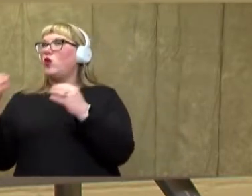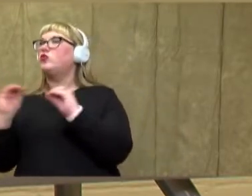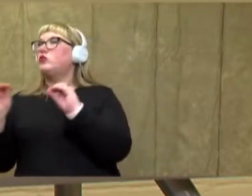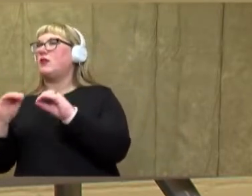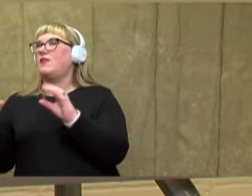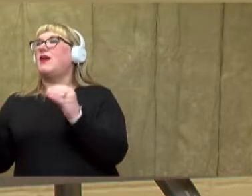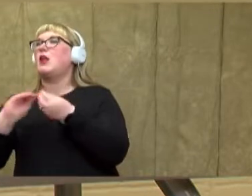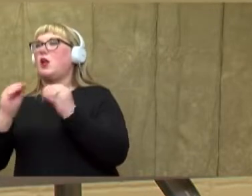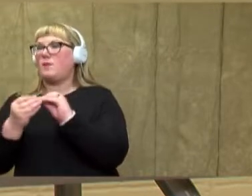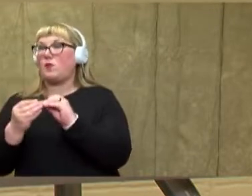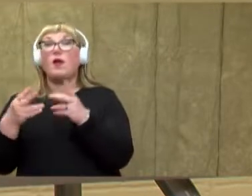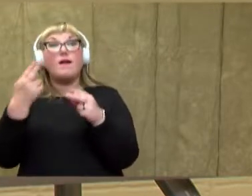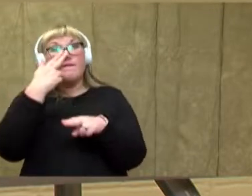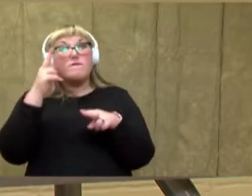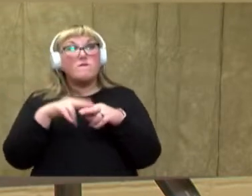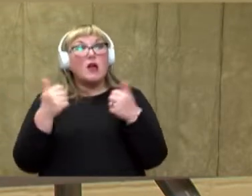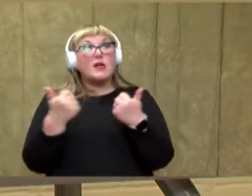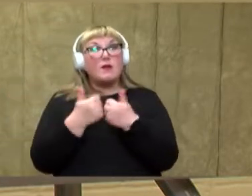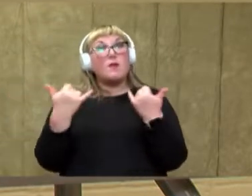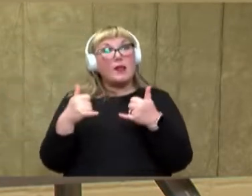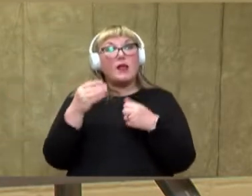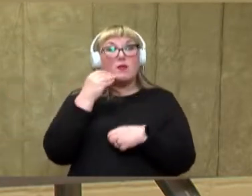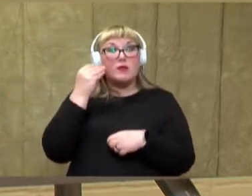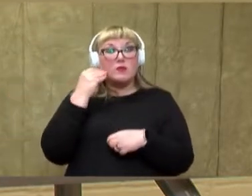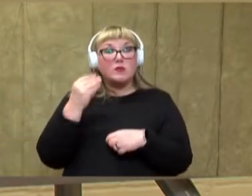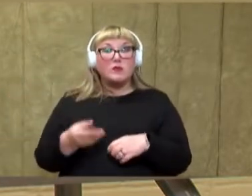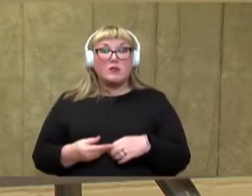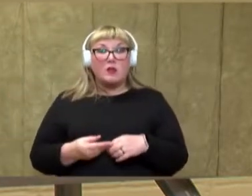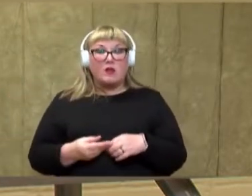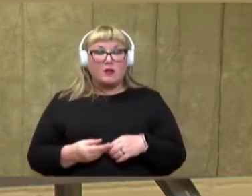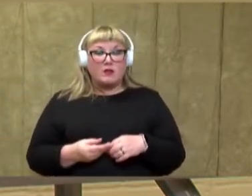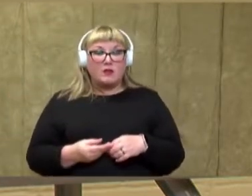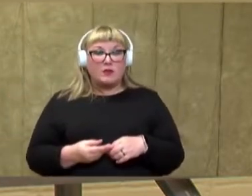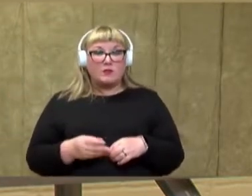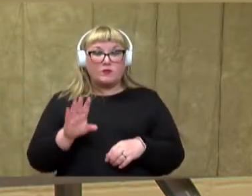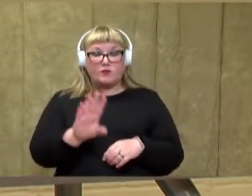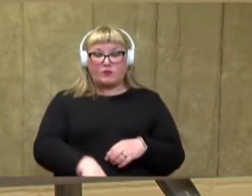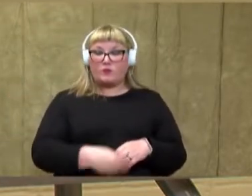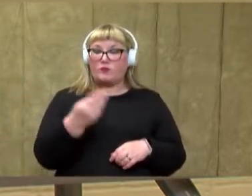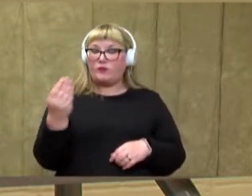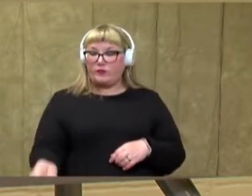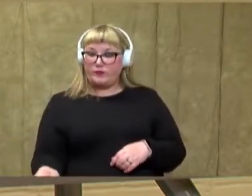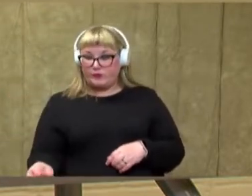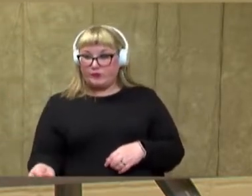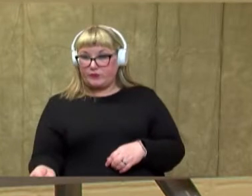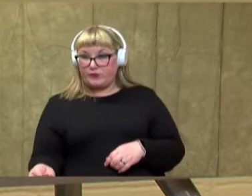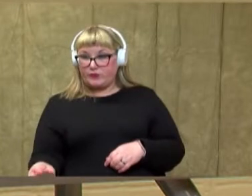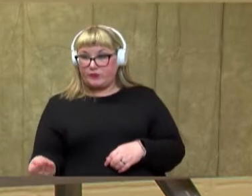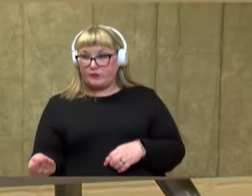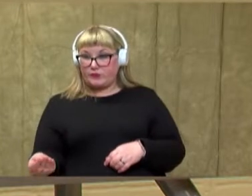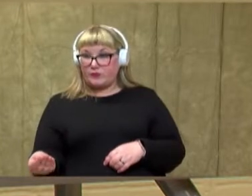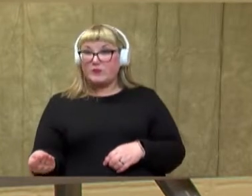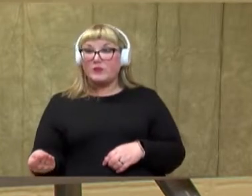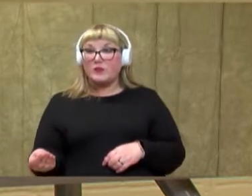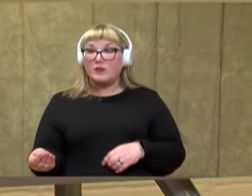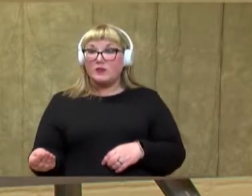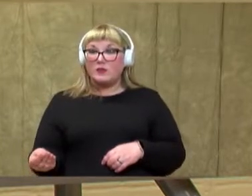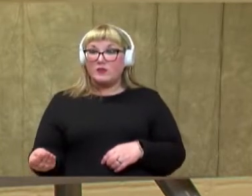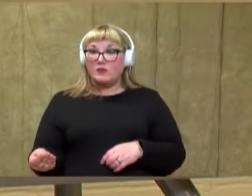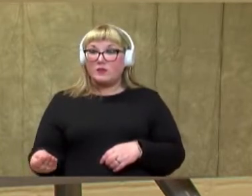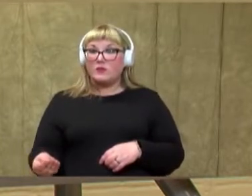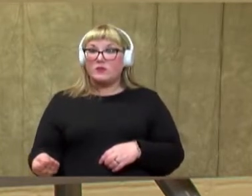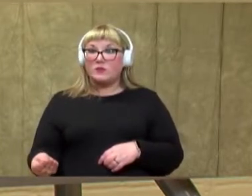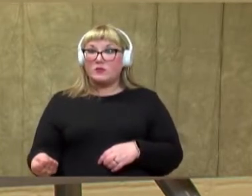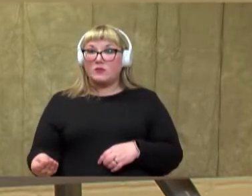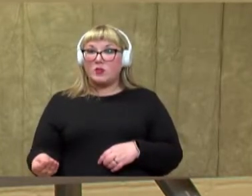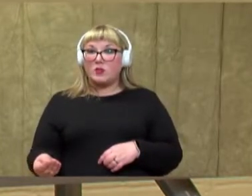a fun game to play at home. So, I'm going to put my card down. I'm going to flip over a card, and then we are going to count all of our